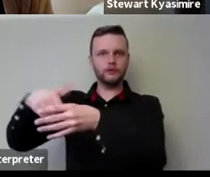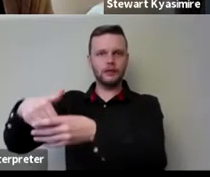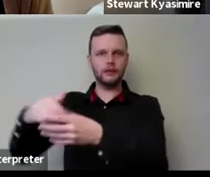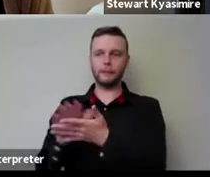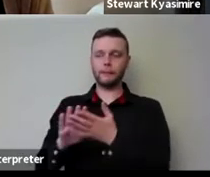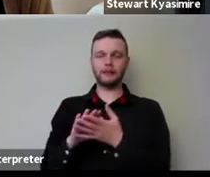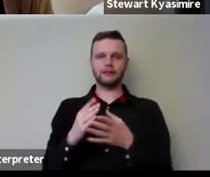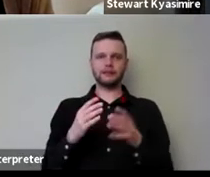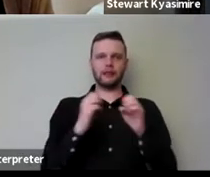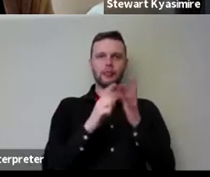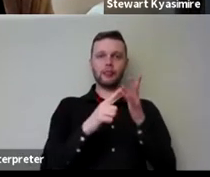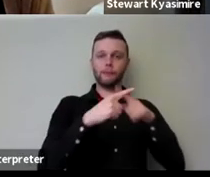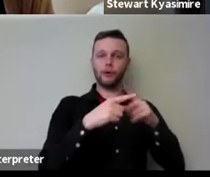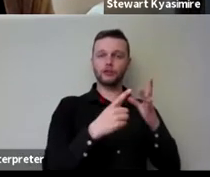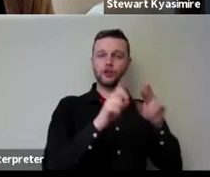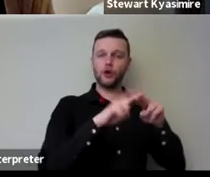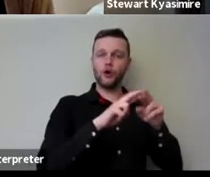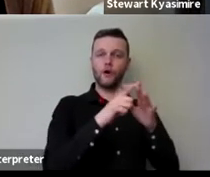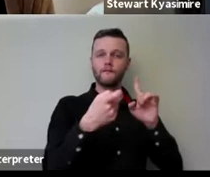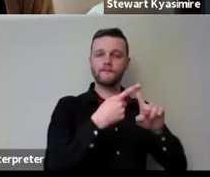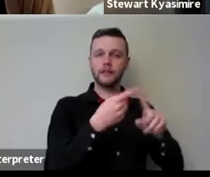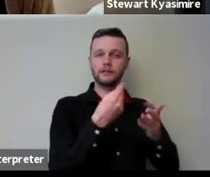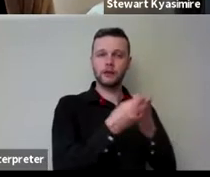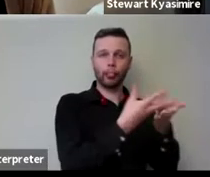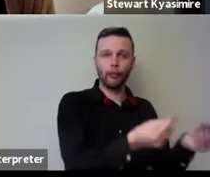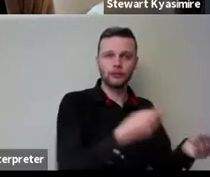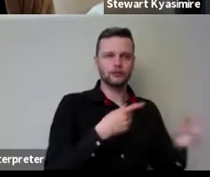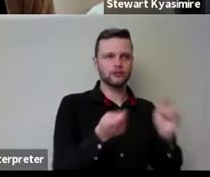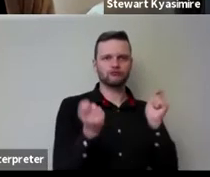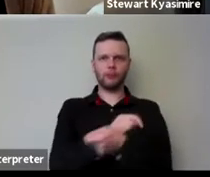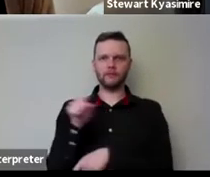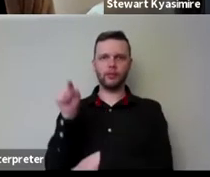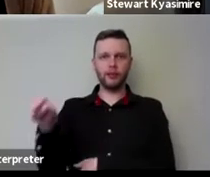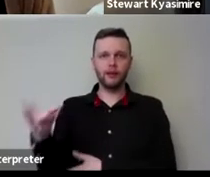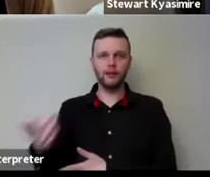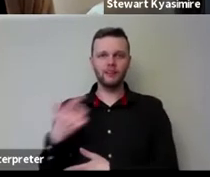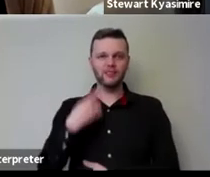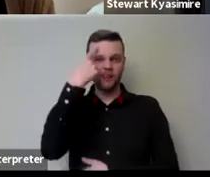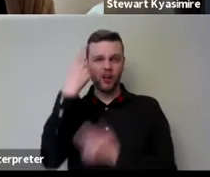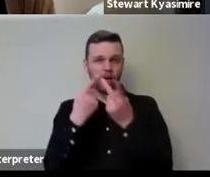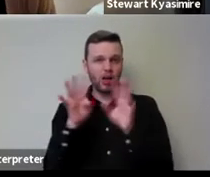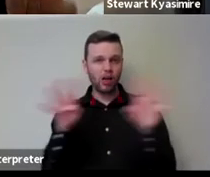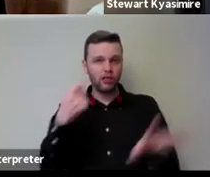it becomes problematic um i don't know whether anybody else has anything else to observe on that point